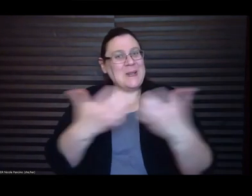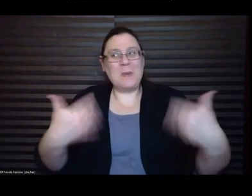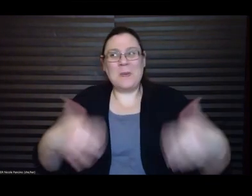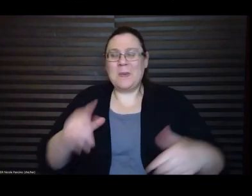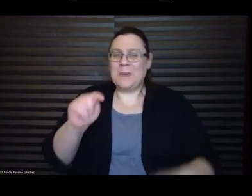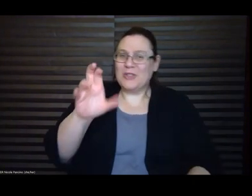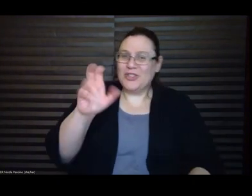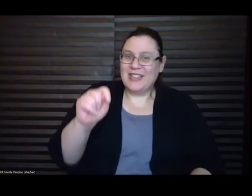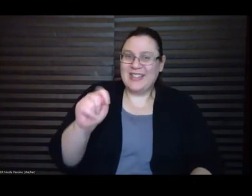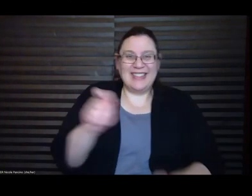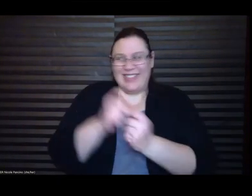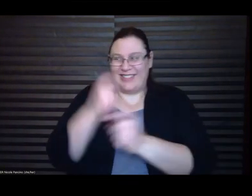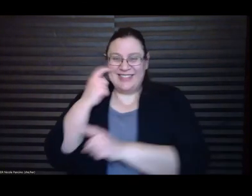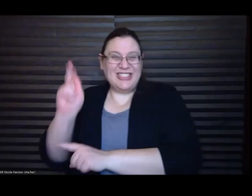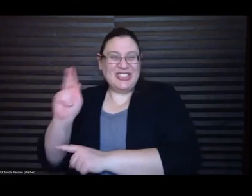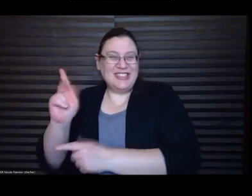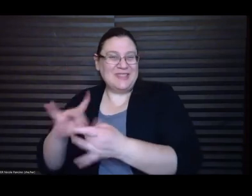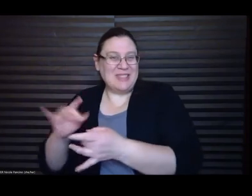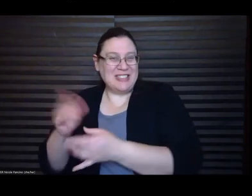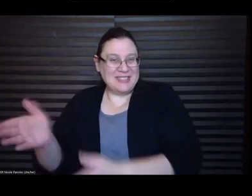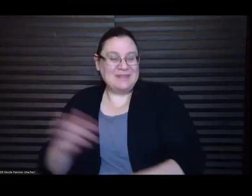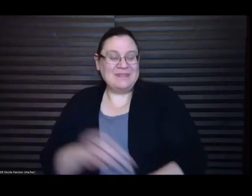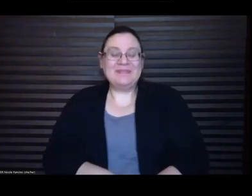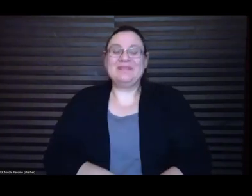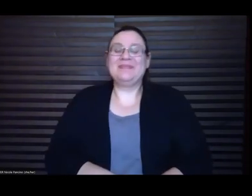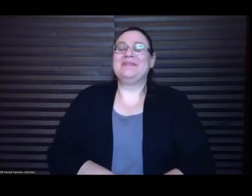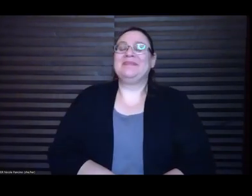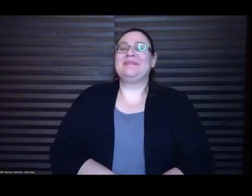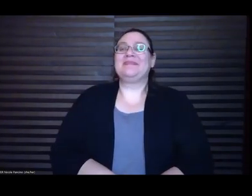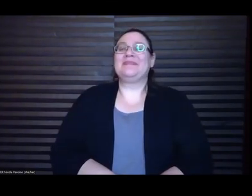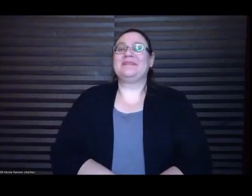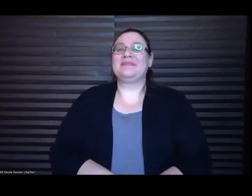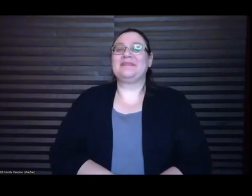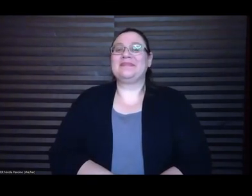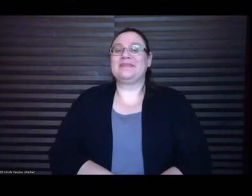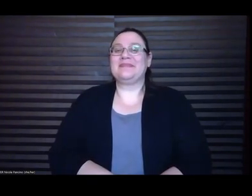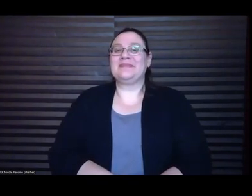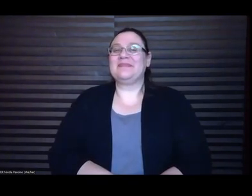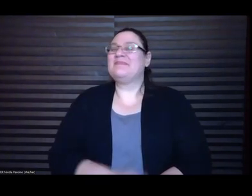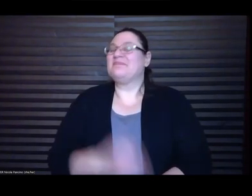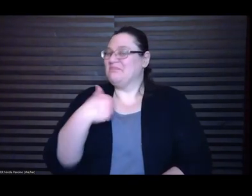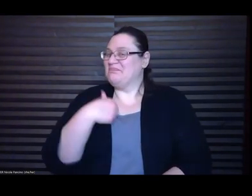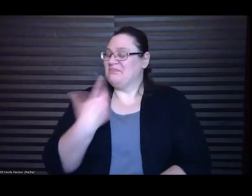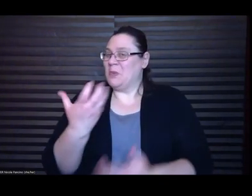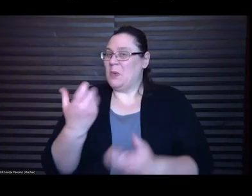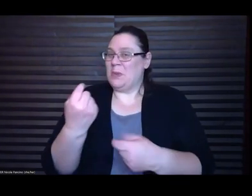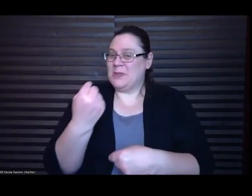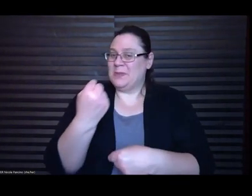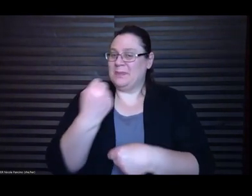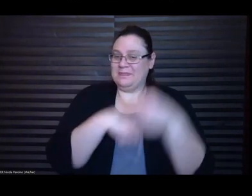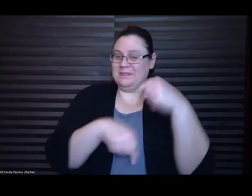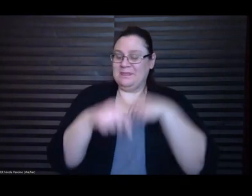I thought I would go back to something that Carmen brought up earlier when we were talking about